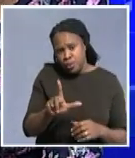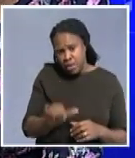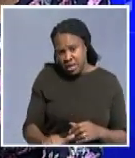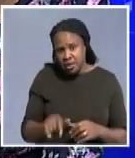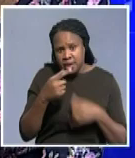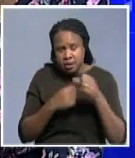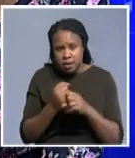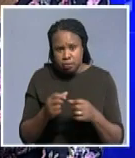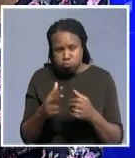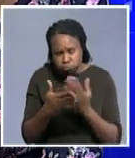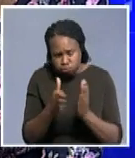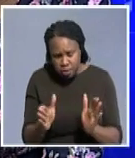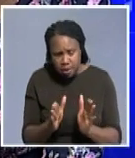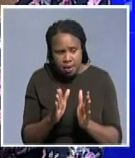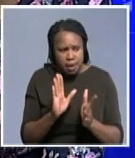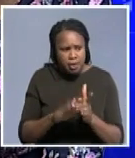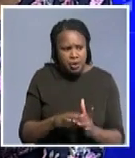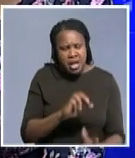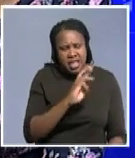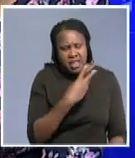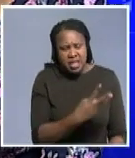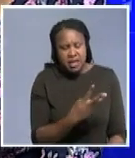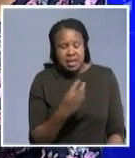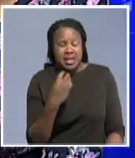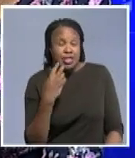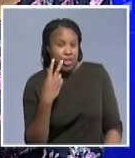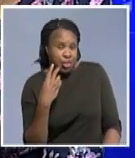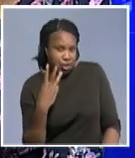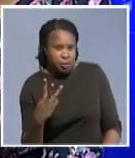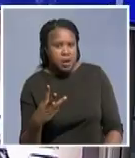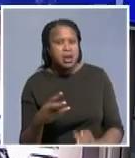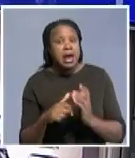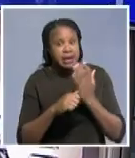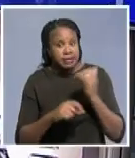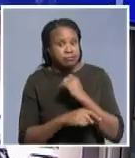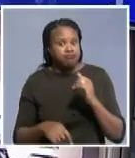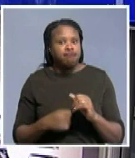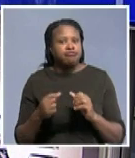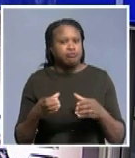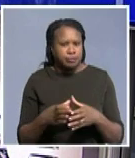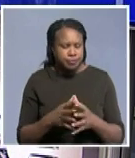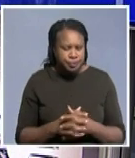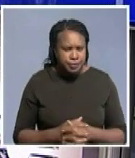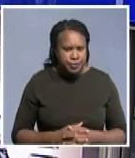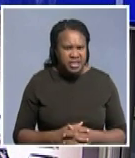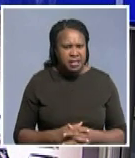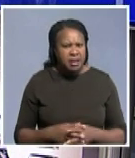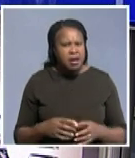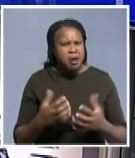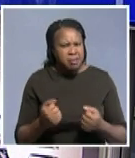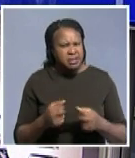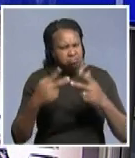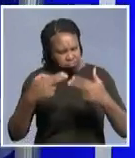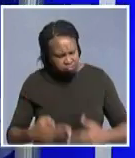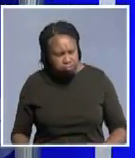the coverage is as about 33 tax administration on the continent Are there statistics available of